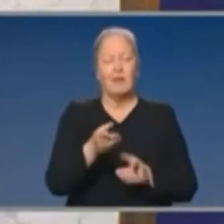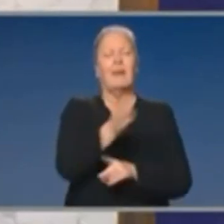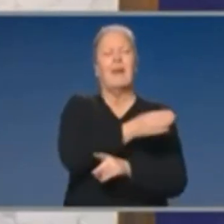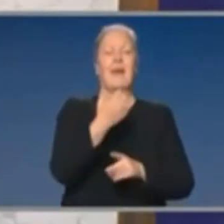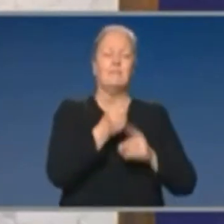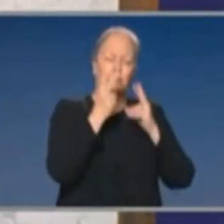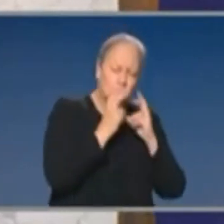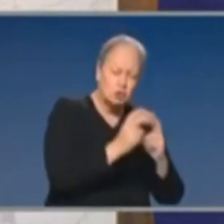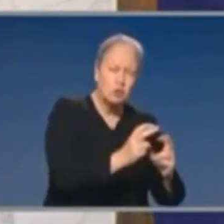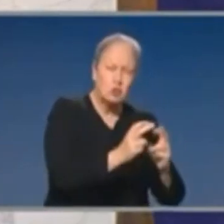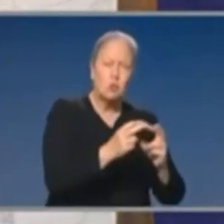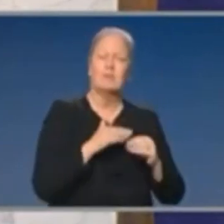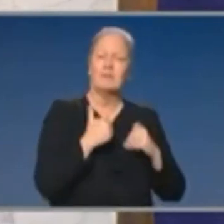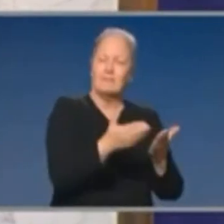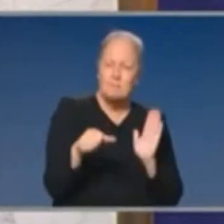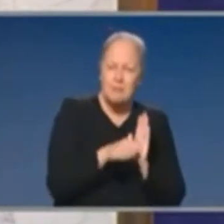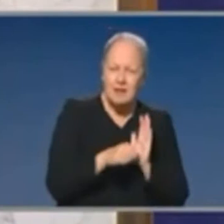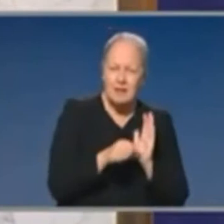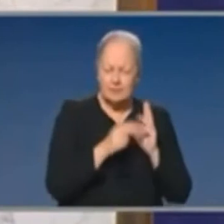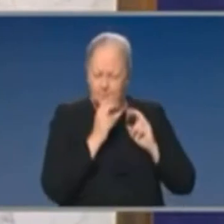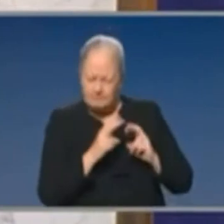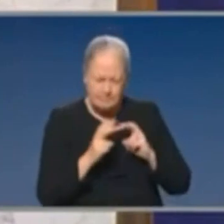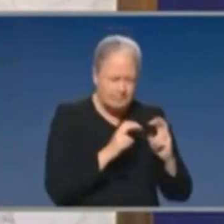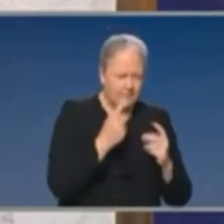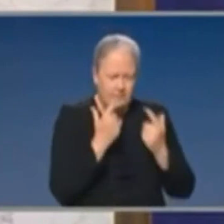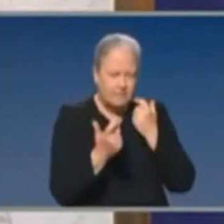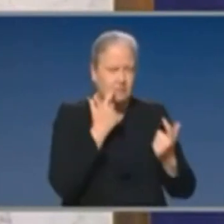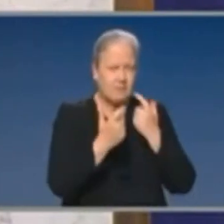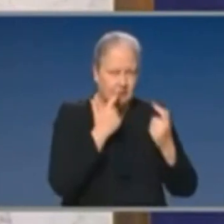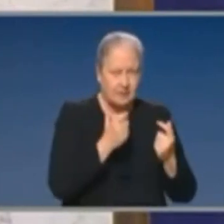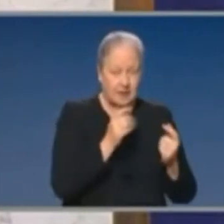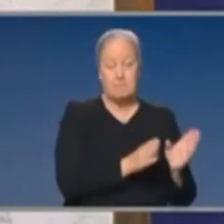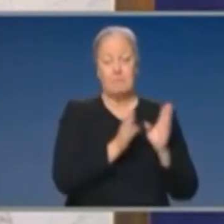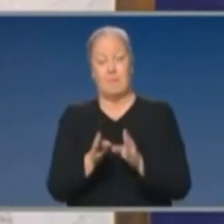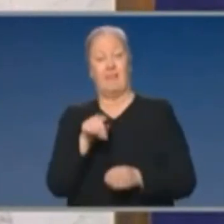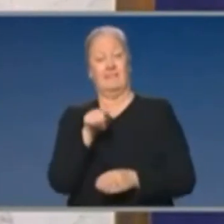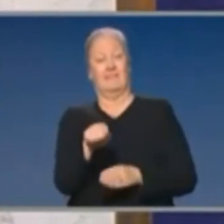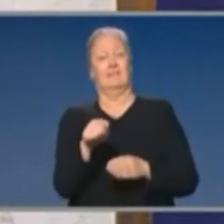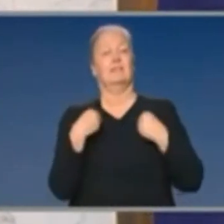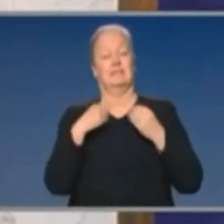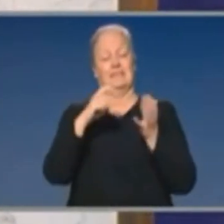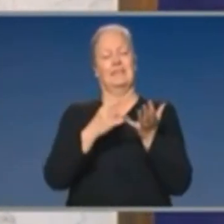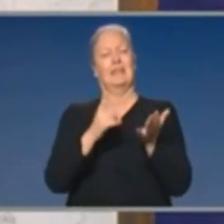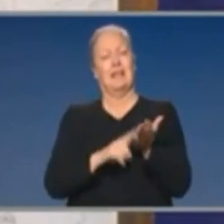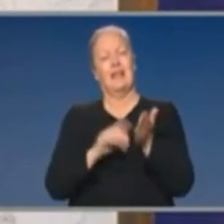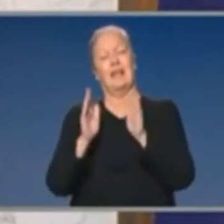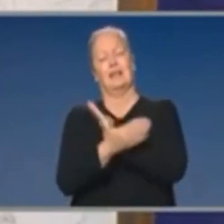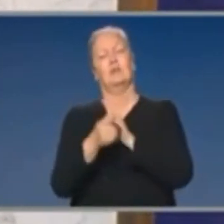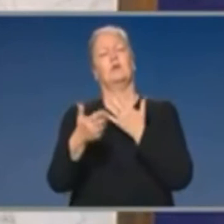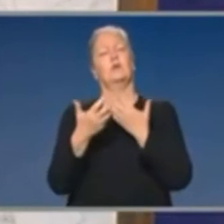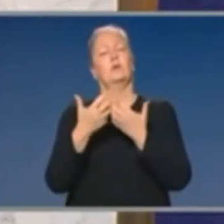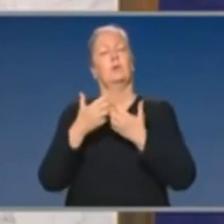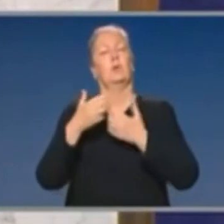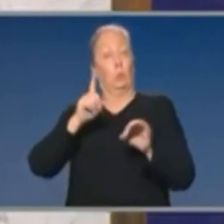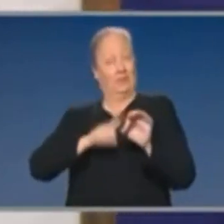capabilities and the development capabilities of CSL through the University of Queensland